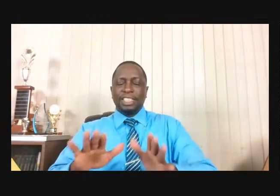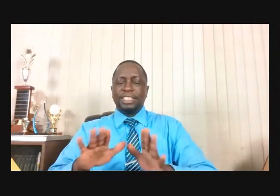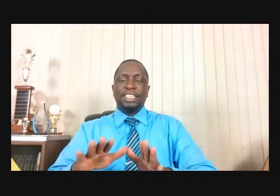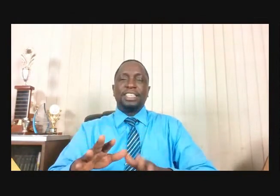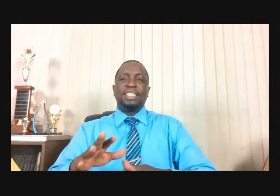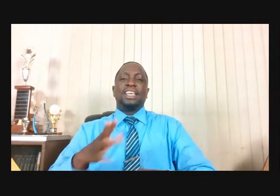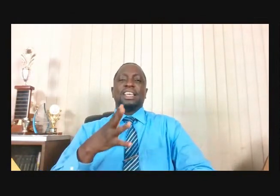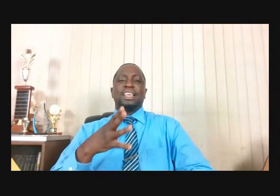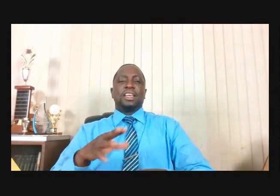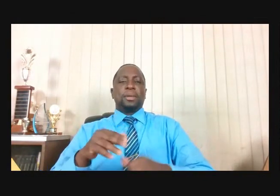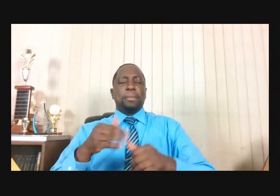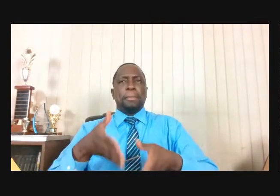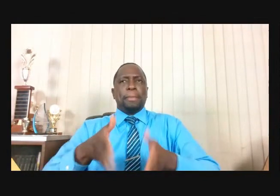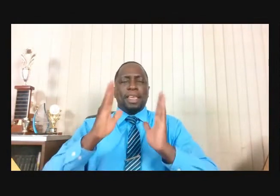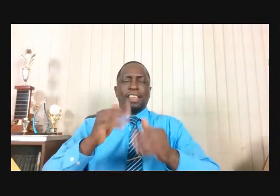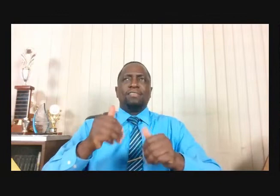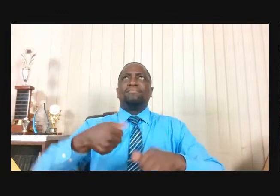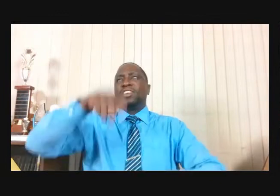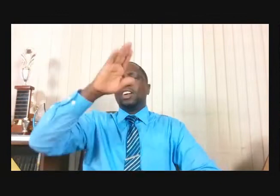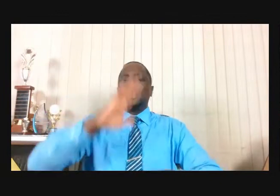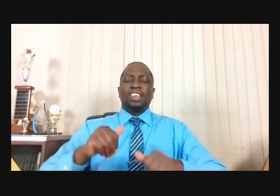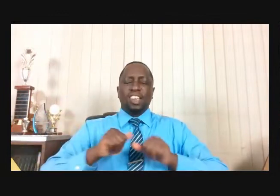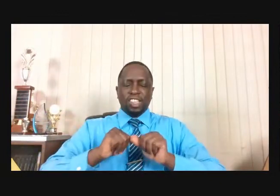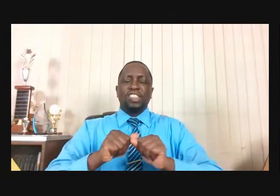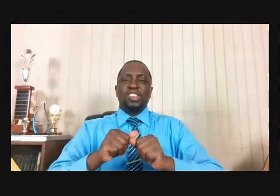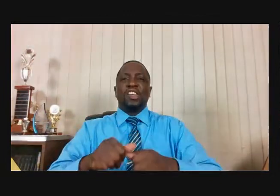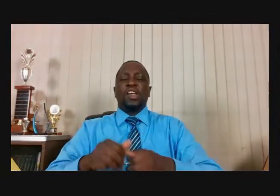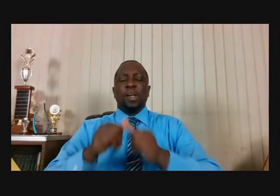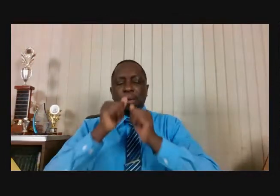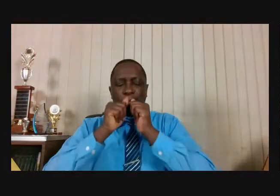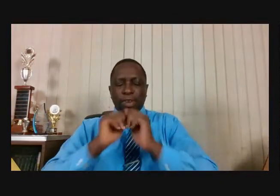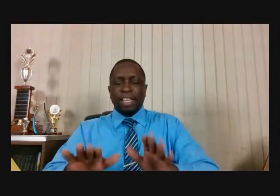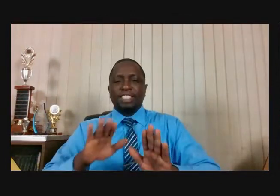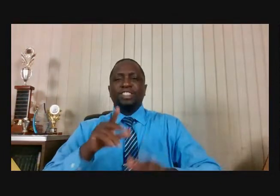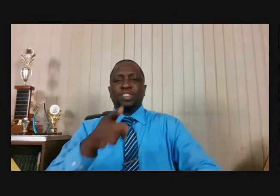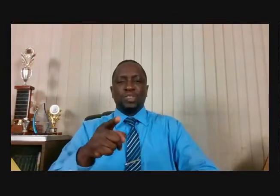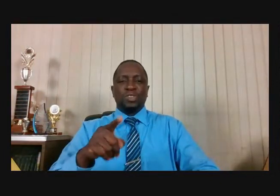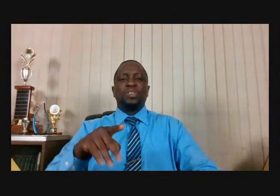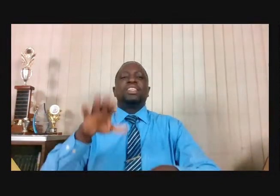May God continue to bless and keep you, saints of God. Take care.